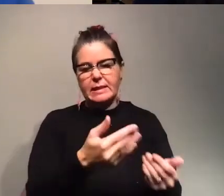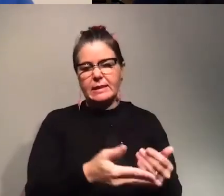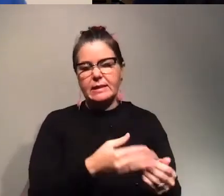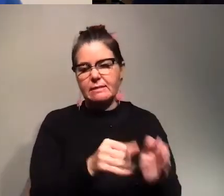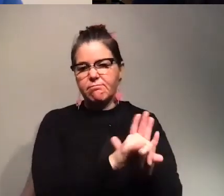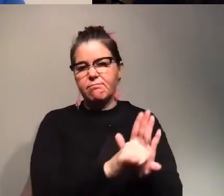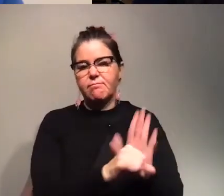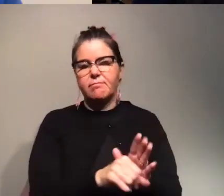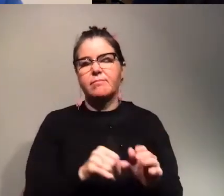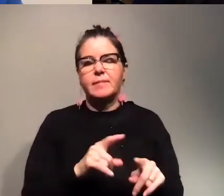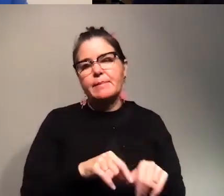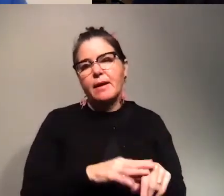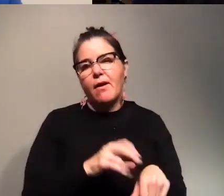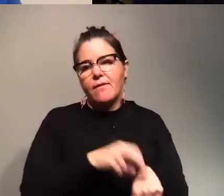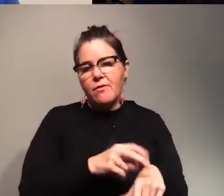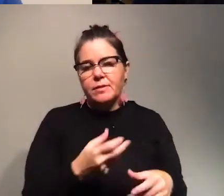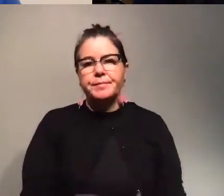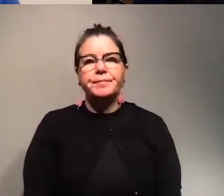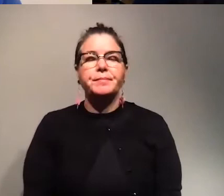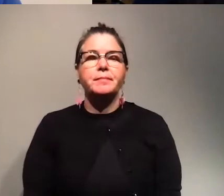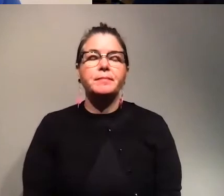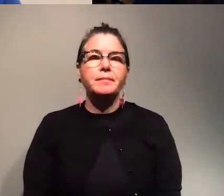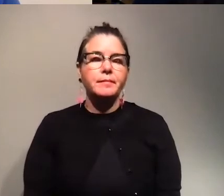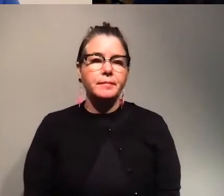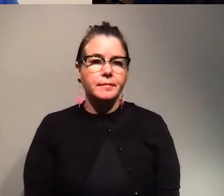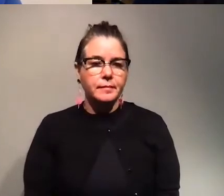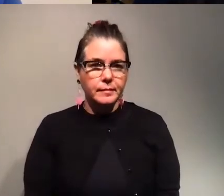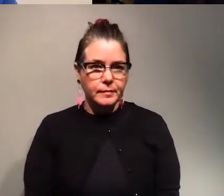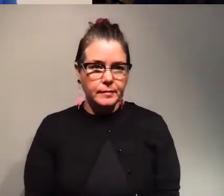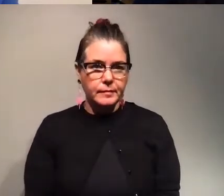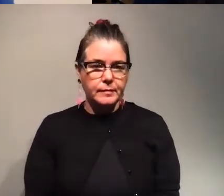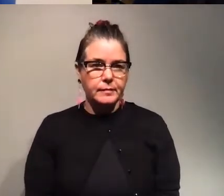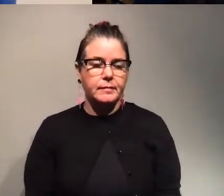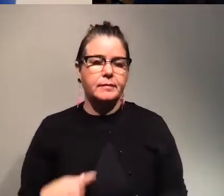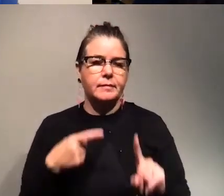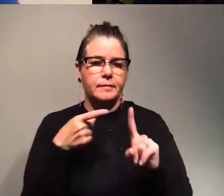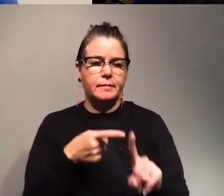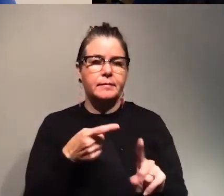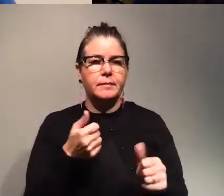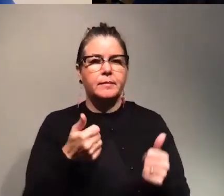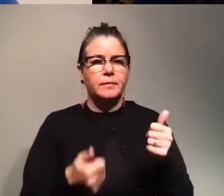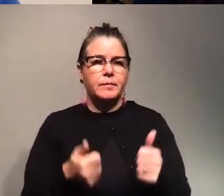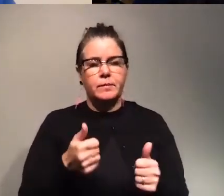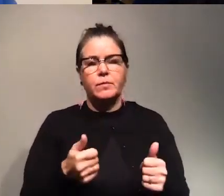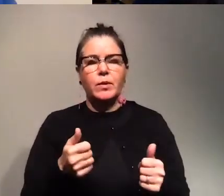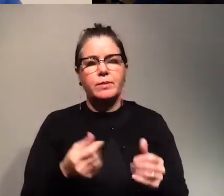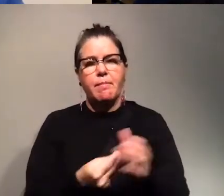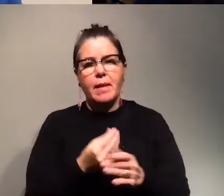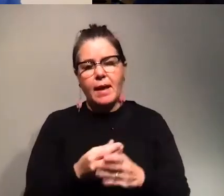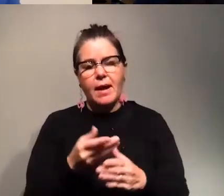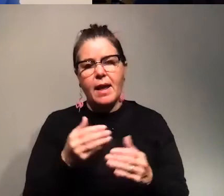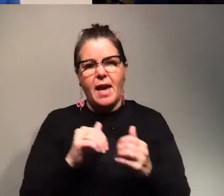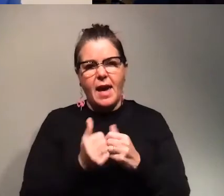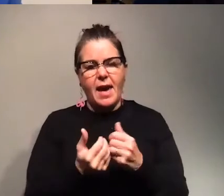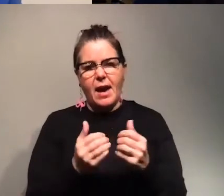virus you are using so i specifically look which plant proteins and pathways the virus utilize